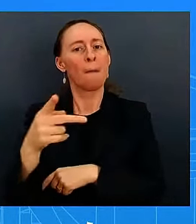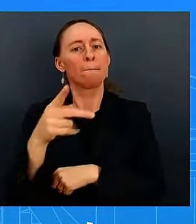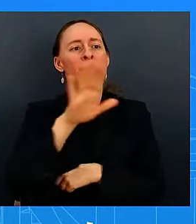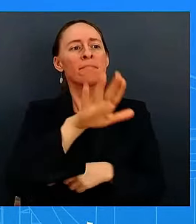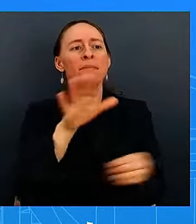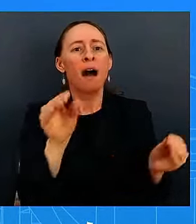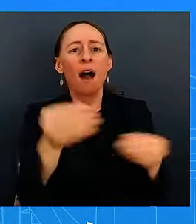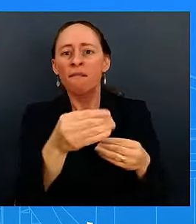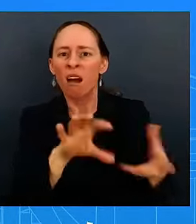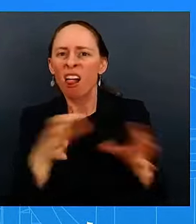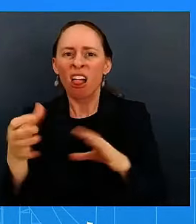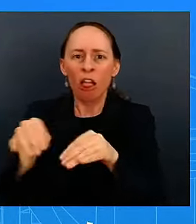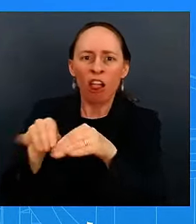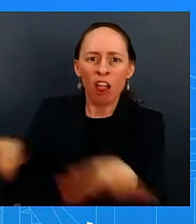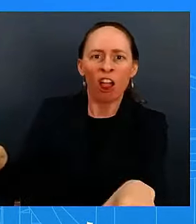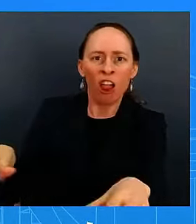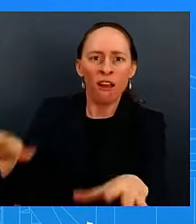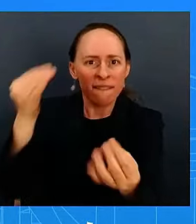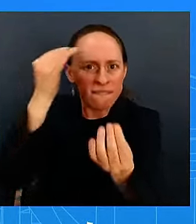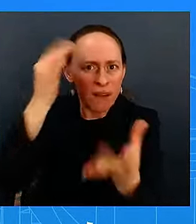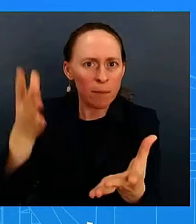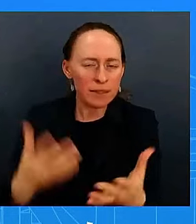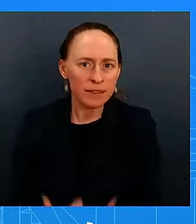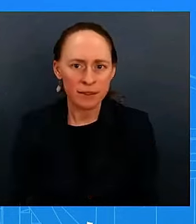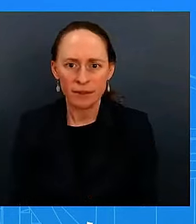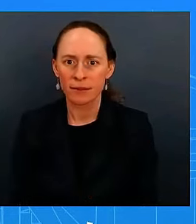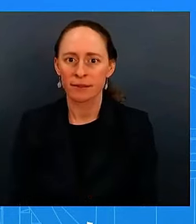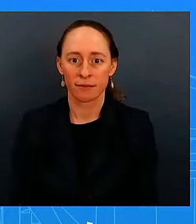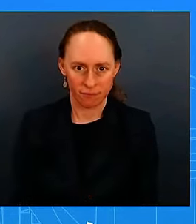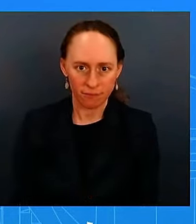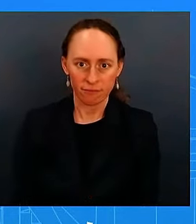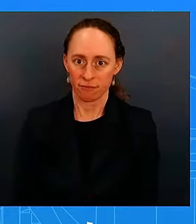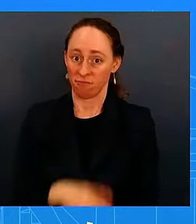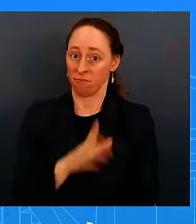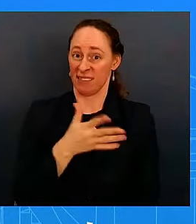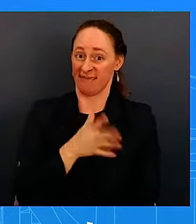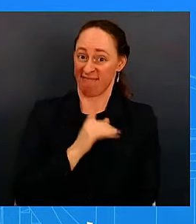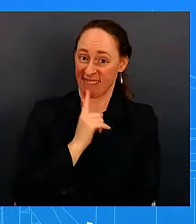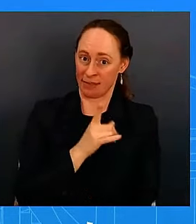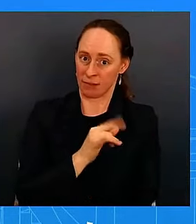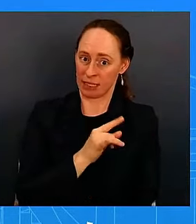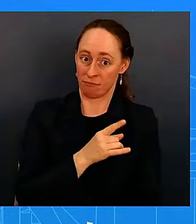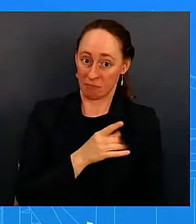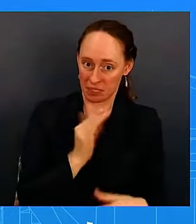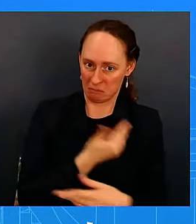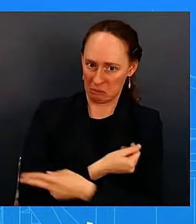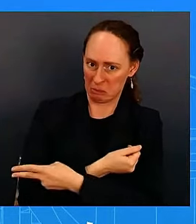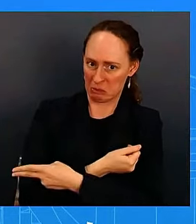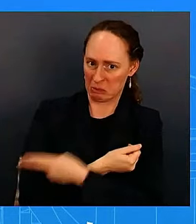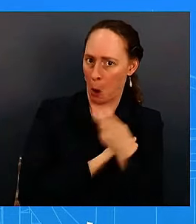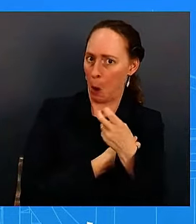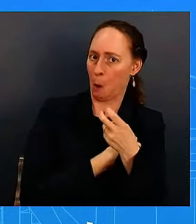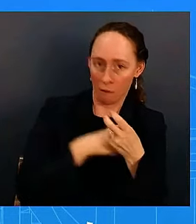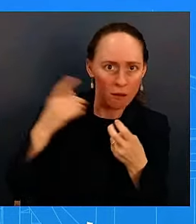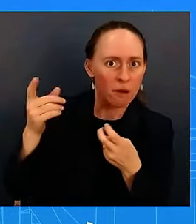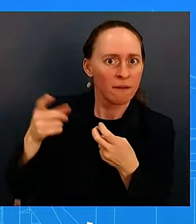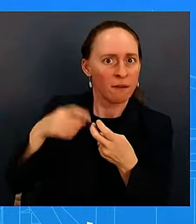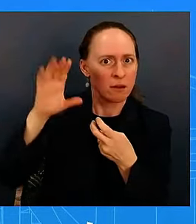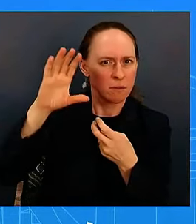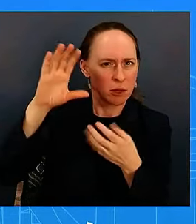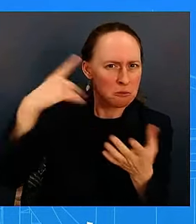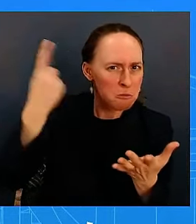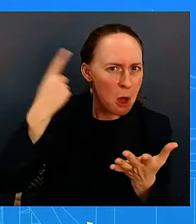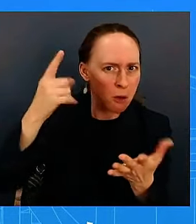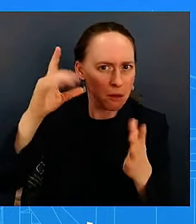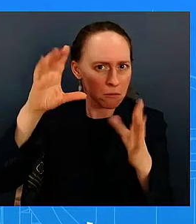at the time so what i can say is that we learned about the statement yesterday uh and uh and the president has been